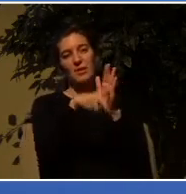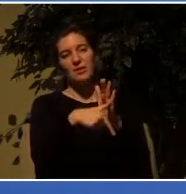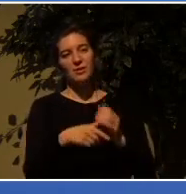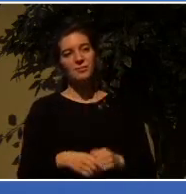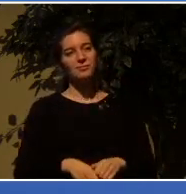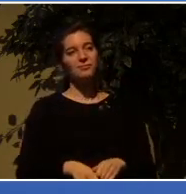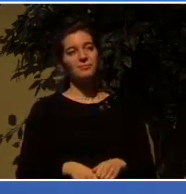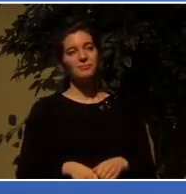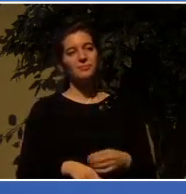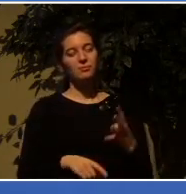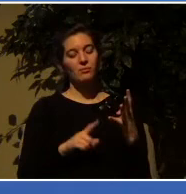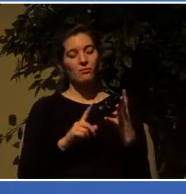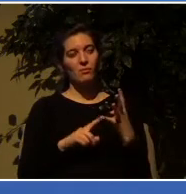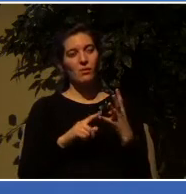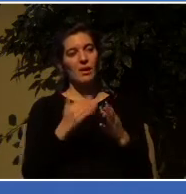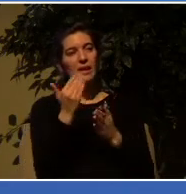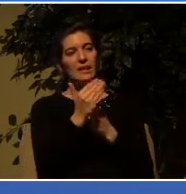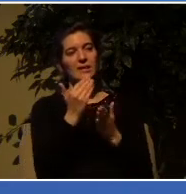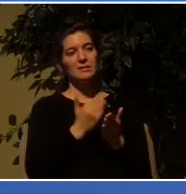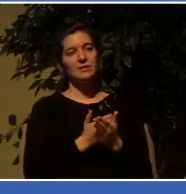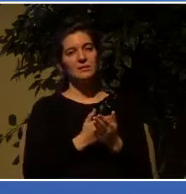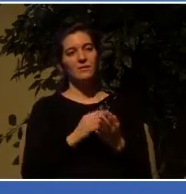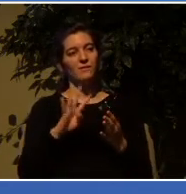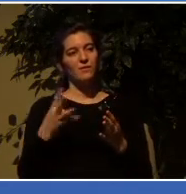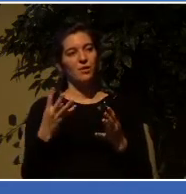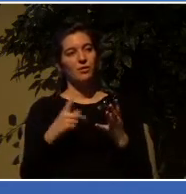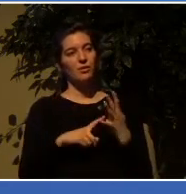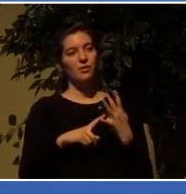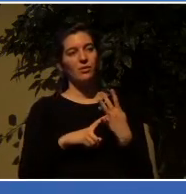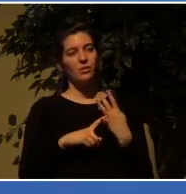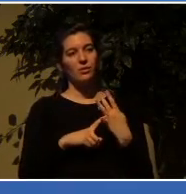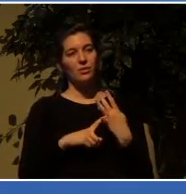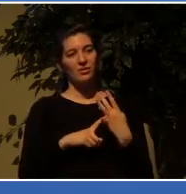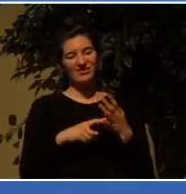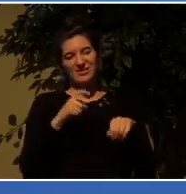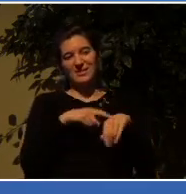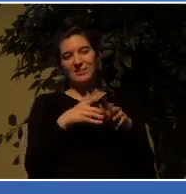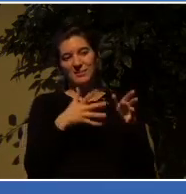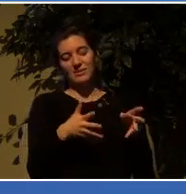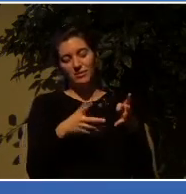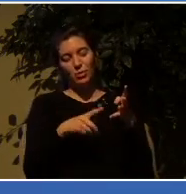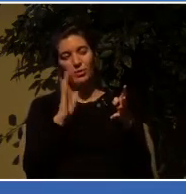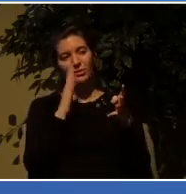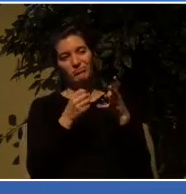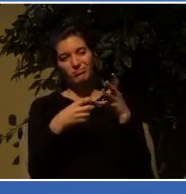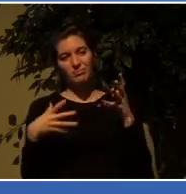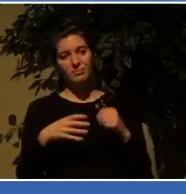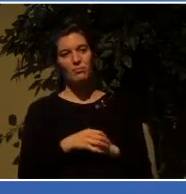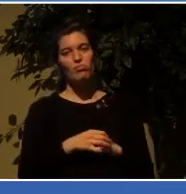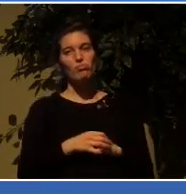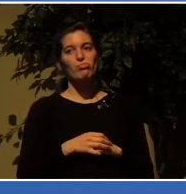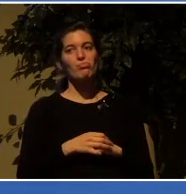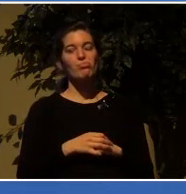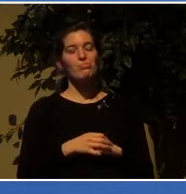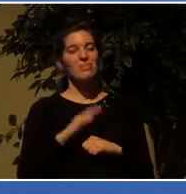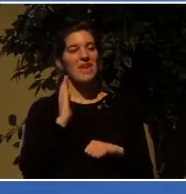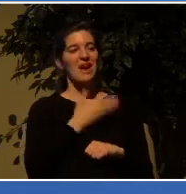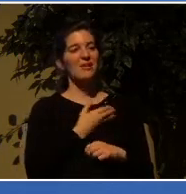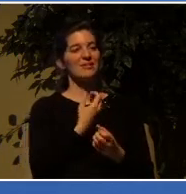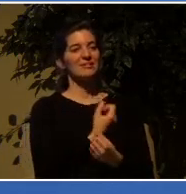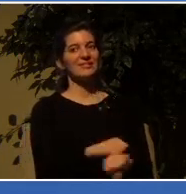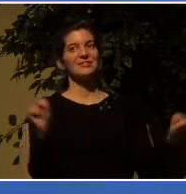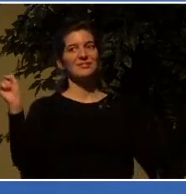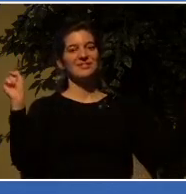look at in the time that remains, and that is the fact that our deliverance, because there is deliverance,